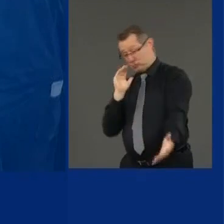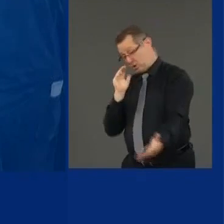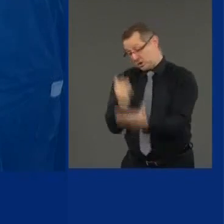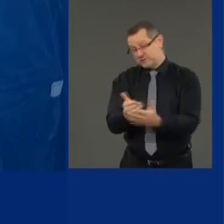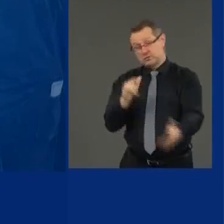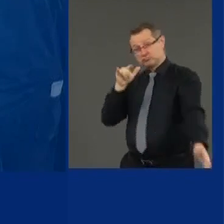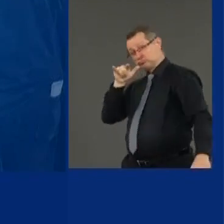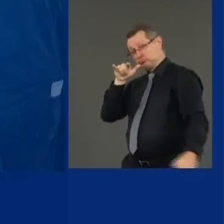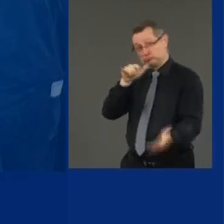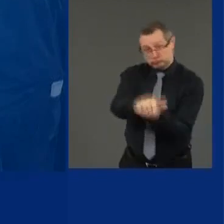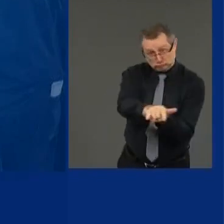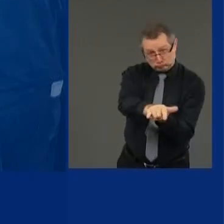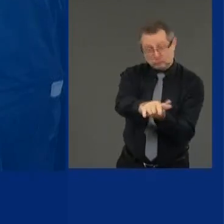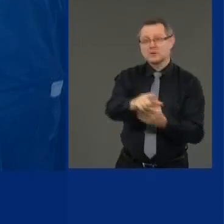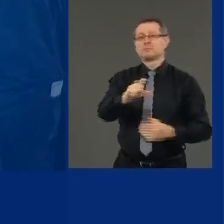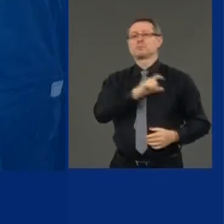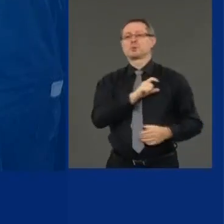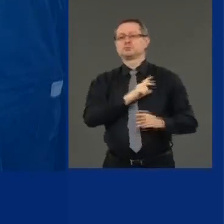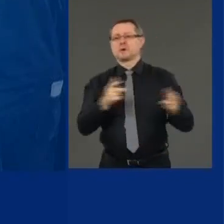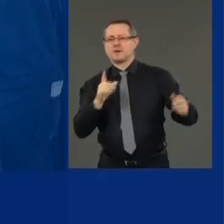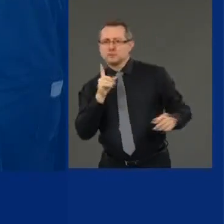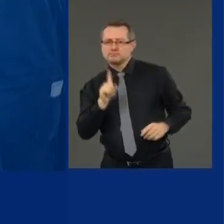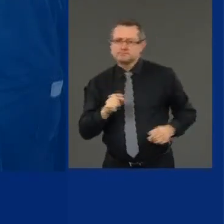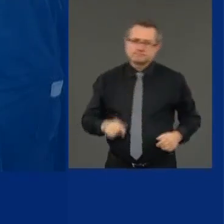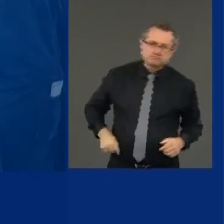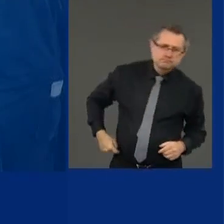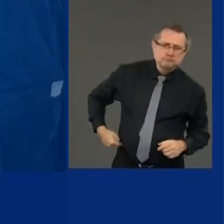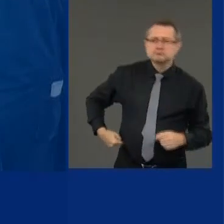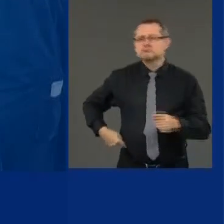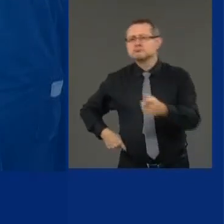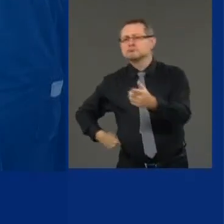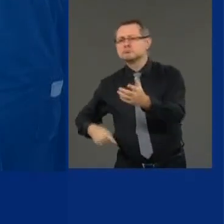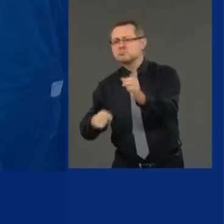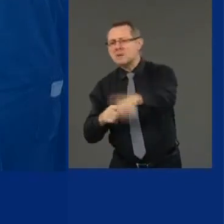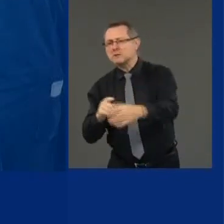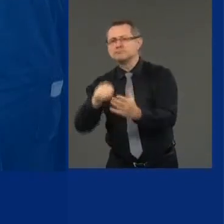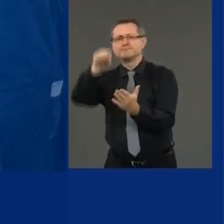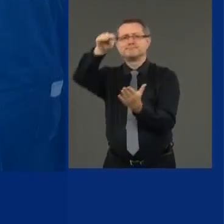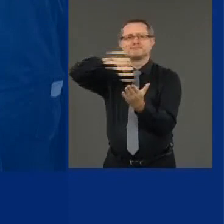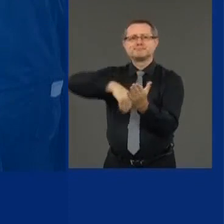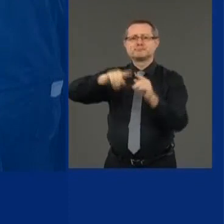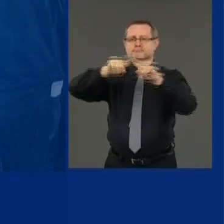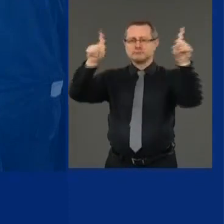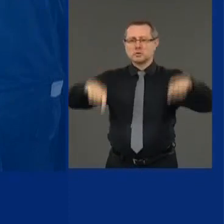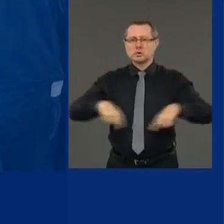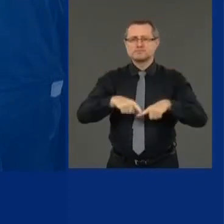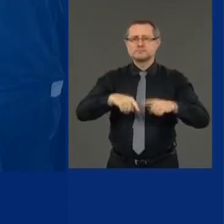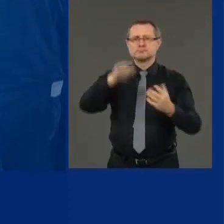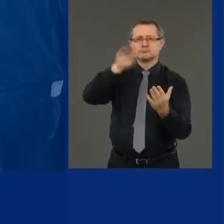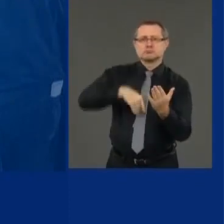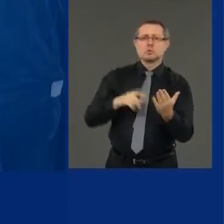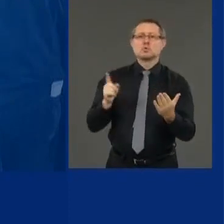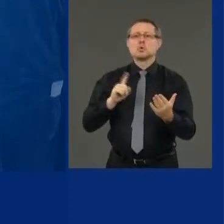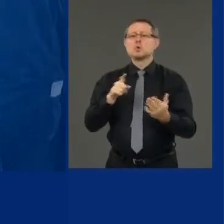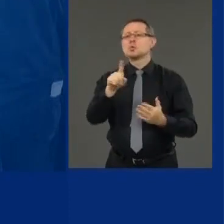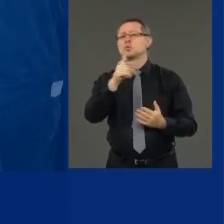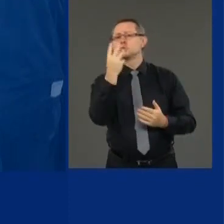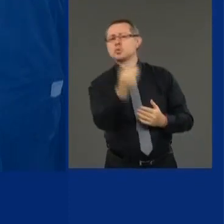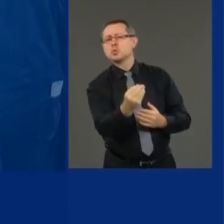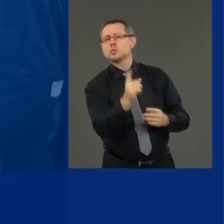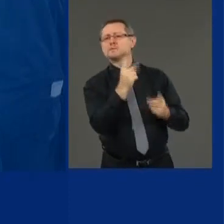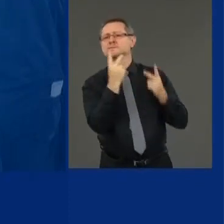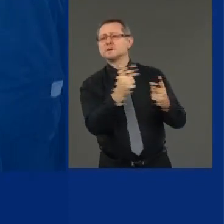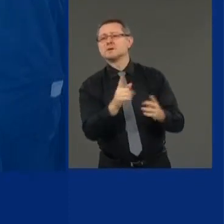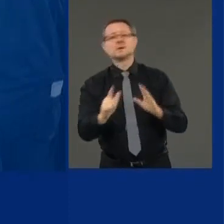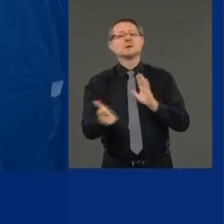is a police officer there. You have to fill out a form as to where you're going. It is illegal to leave the airport without filling out